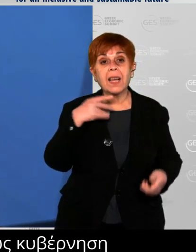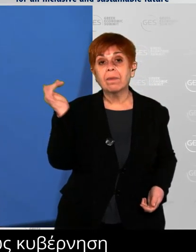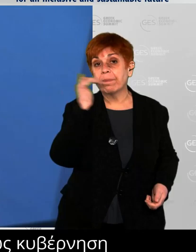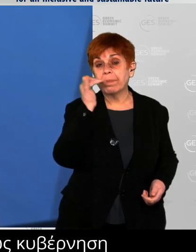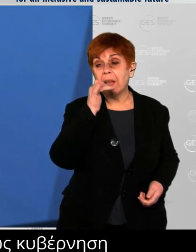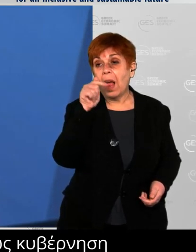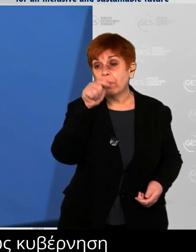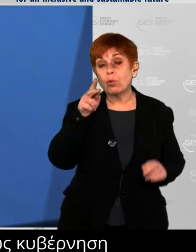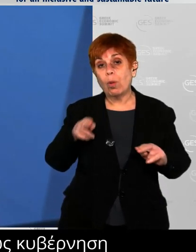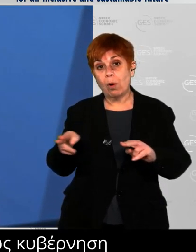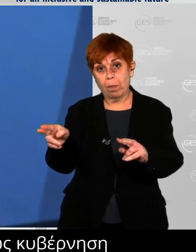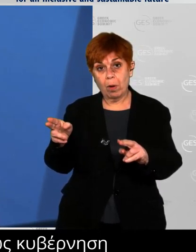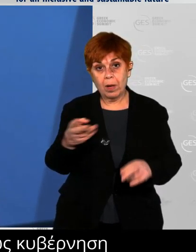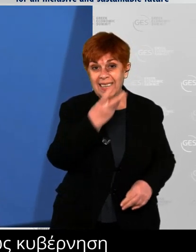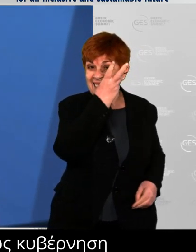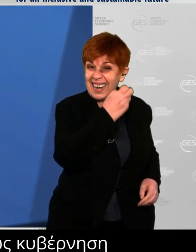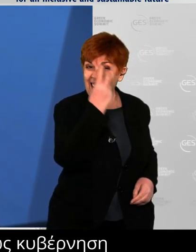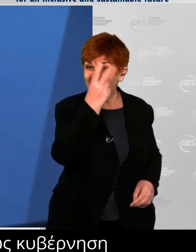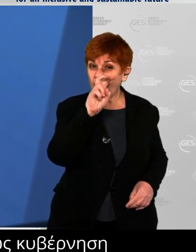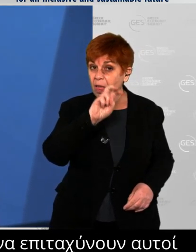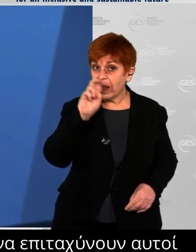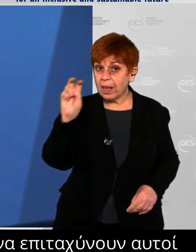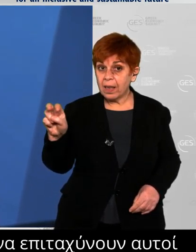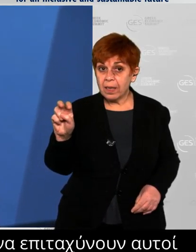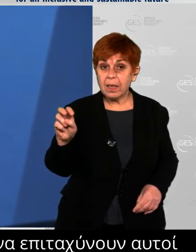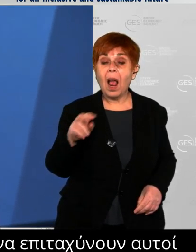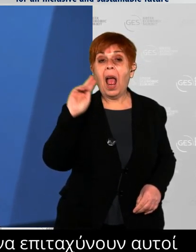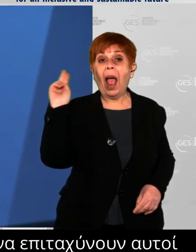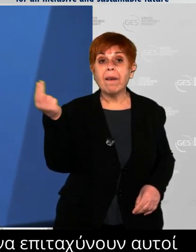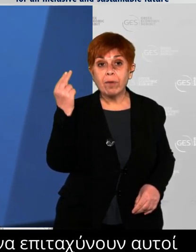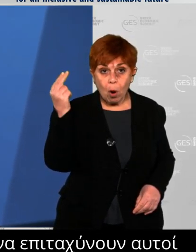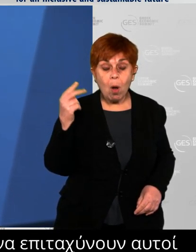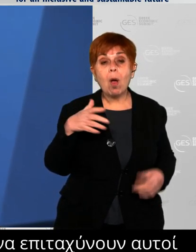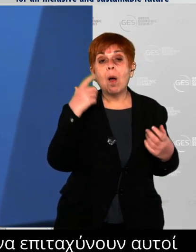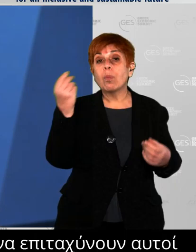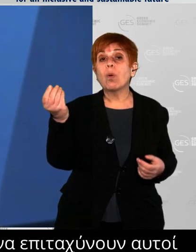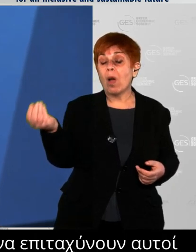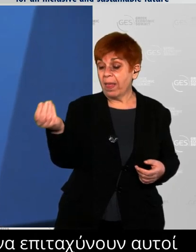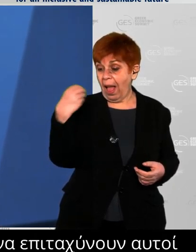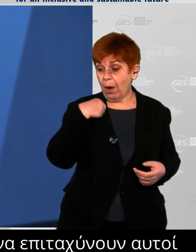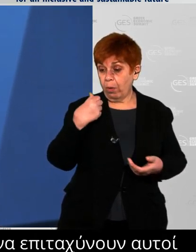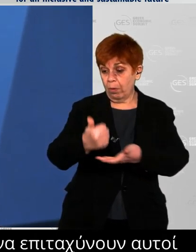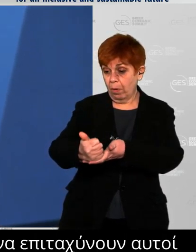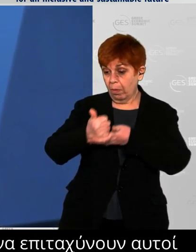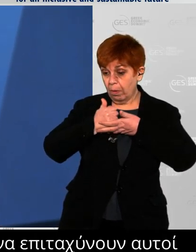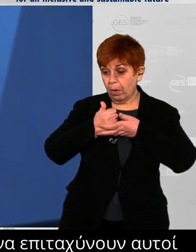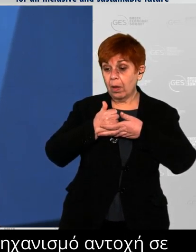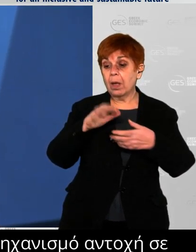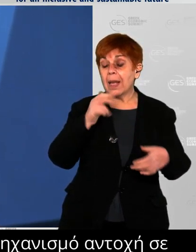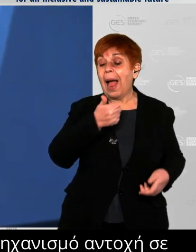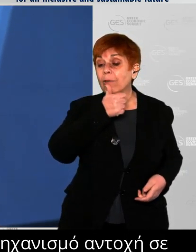billion euros that Greece will be receiving over the next couple of years as part of the European